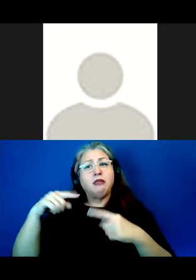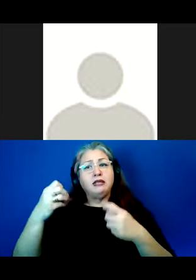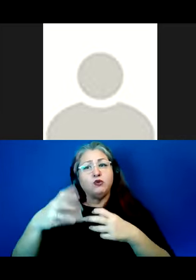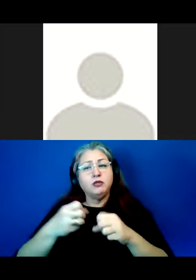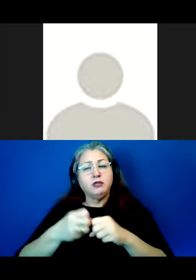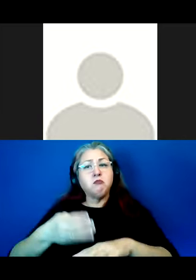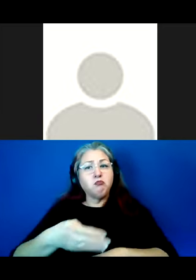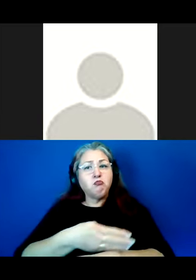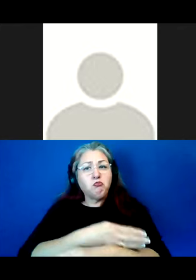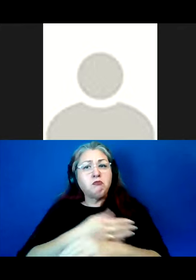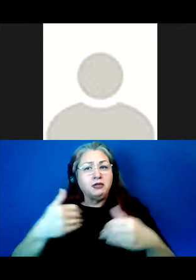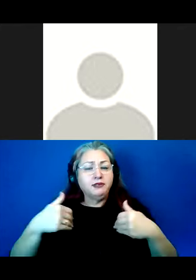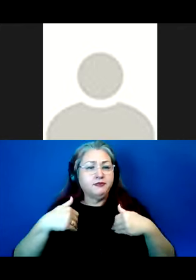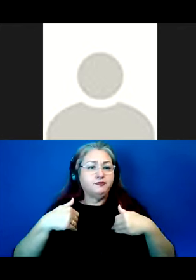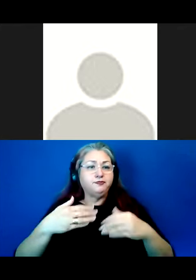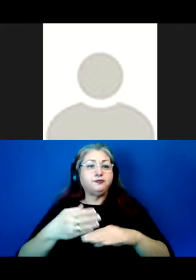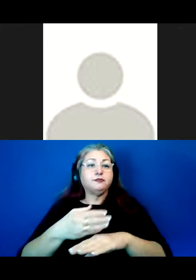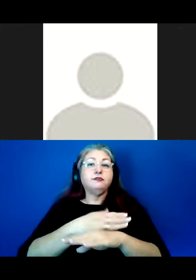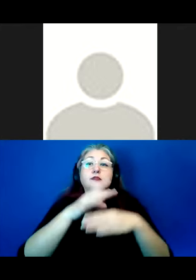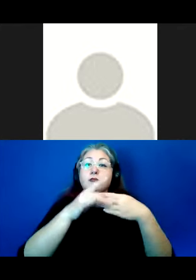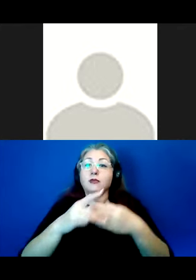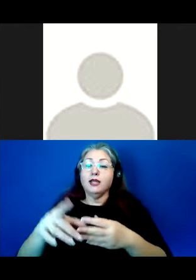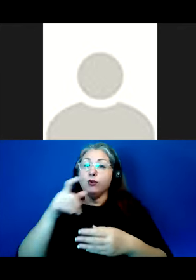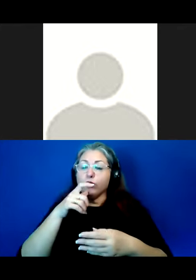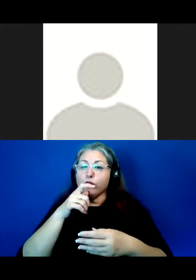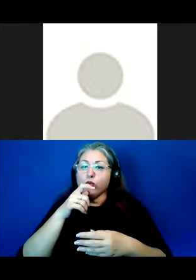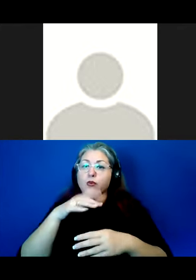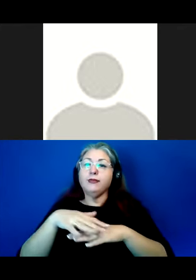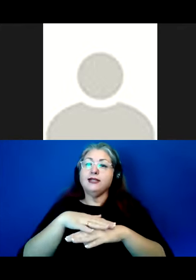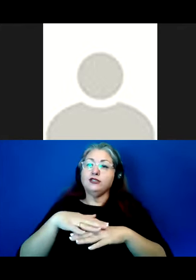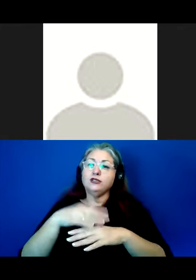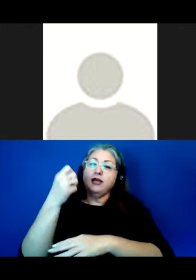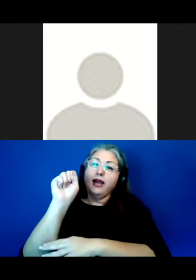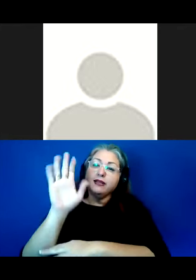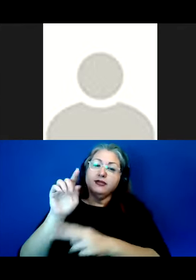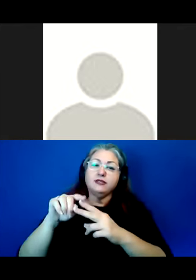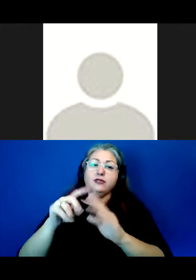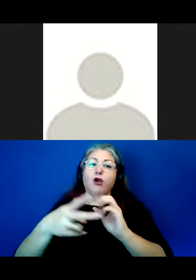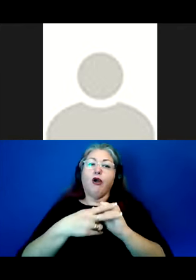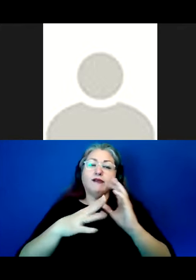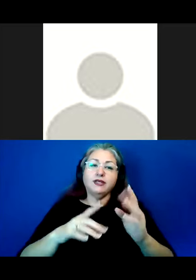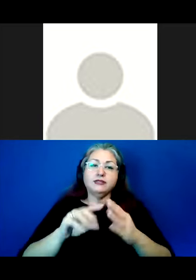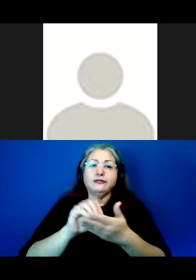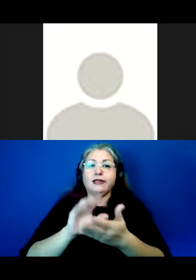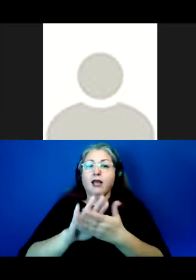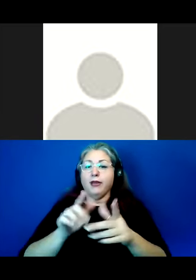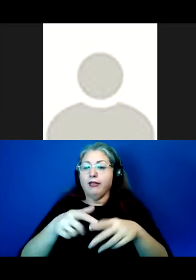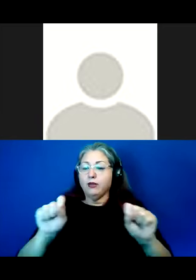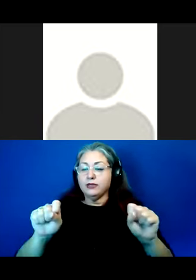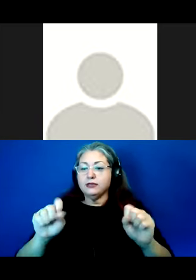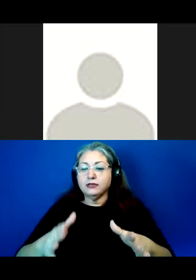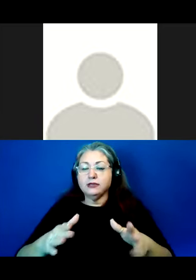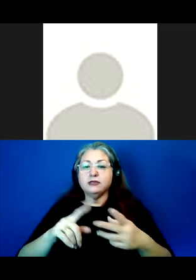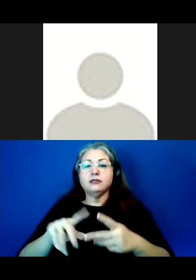years improvement spearheaded by indigenous activists archivists documentary linguists and